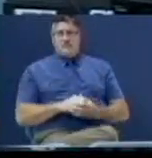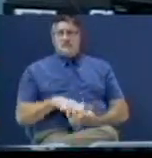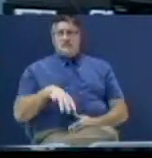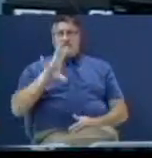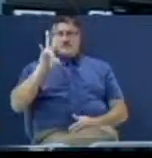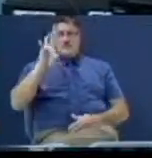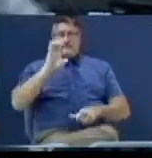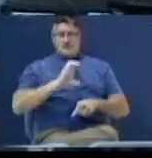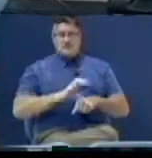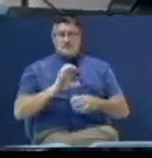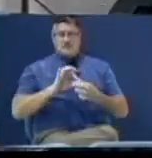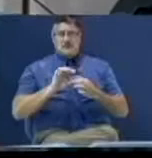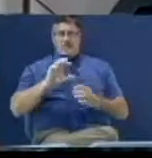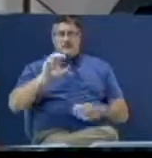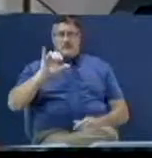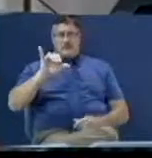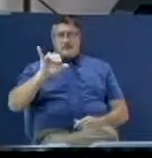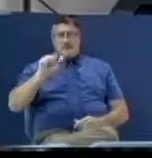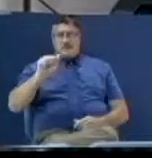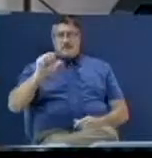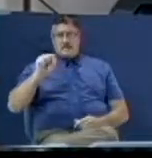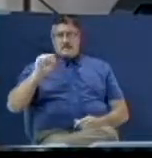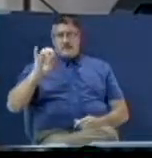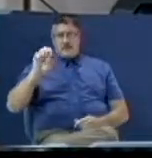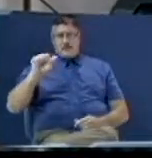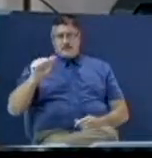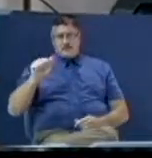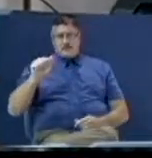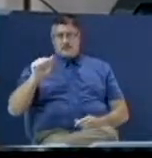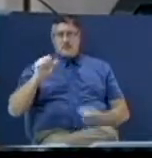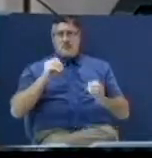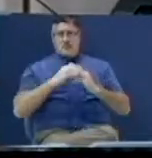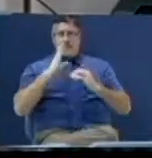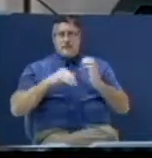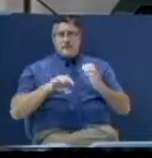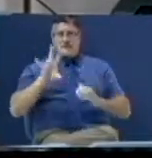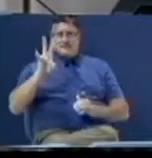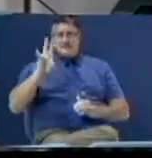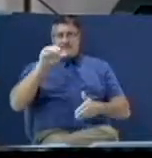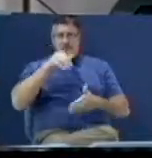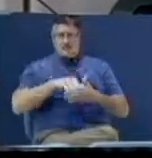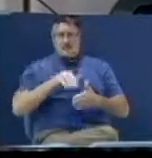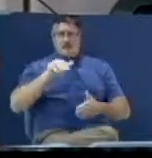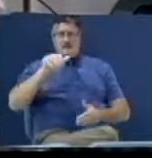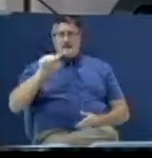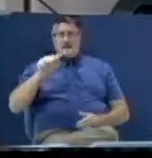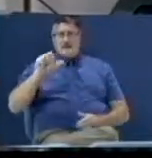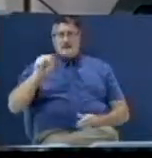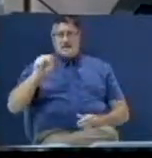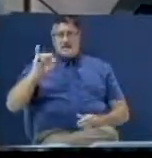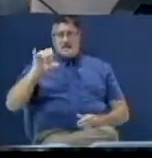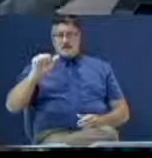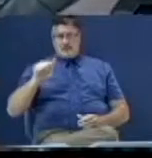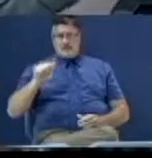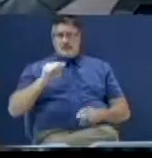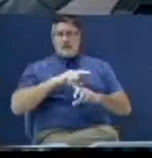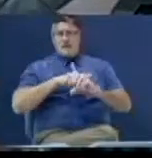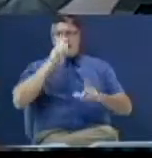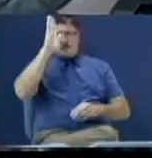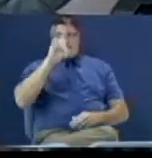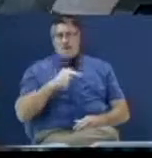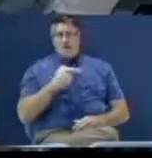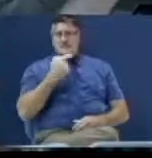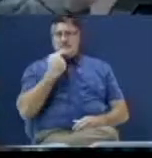of Asia. By the way, there were more than seven in Asia, but God decreed these seven